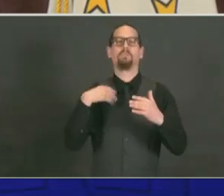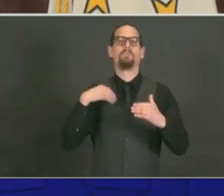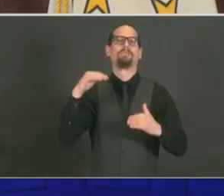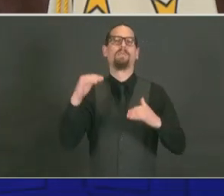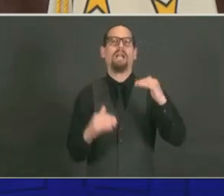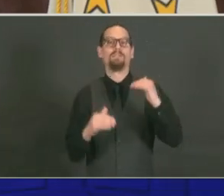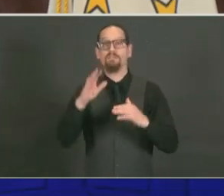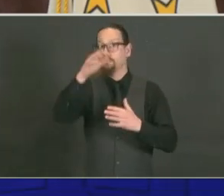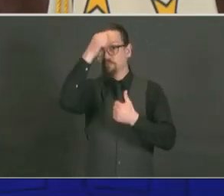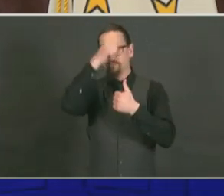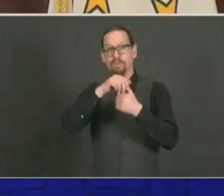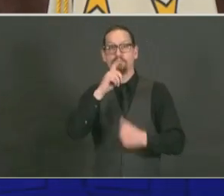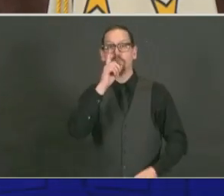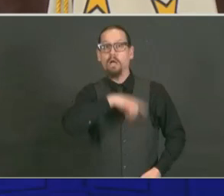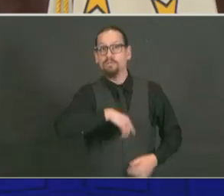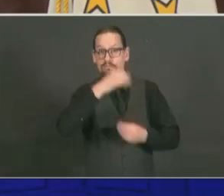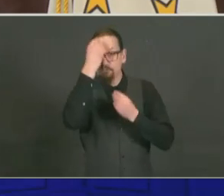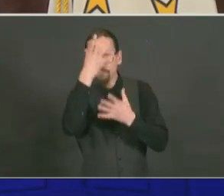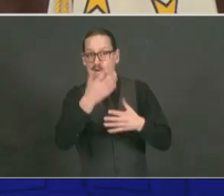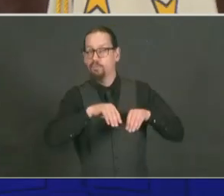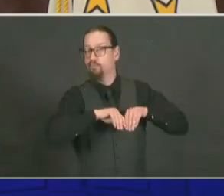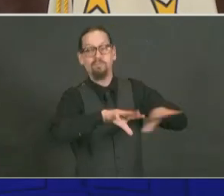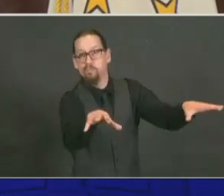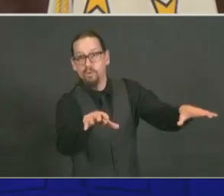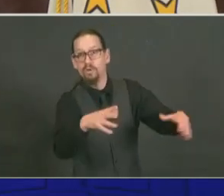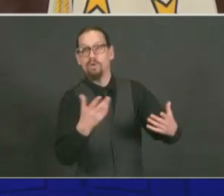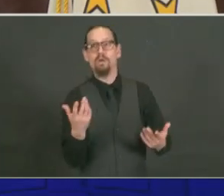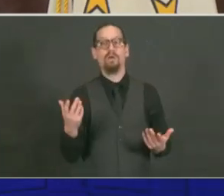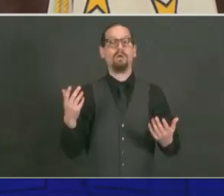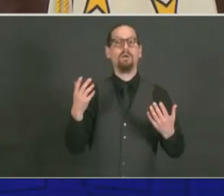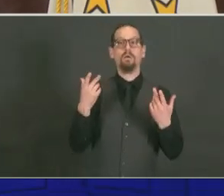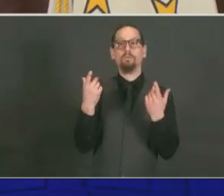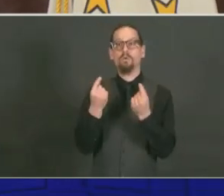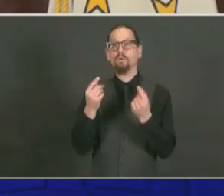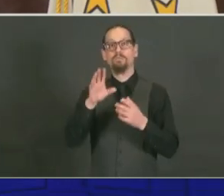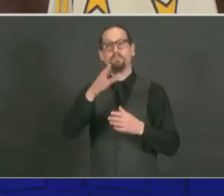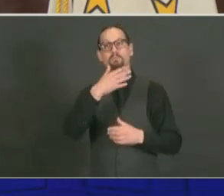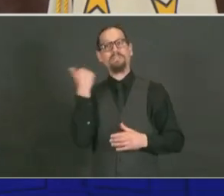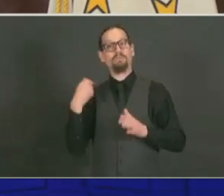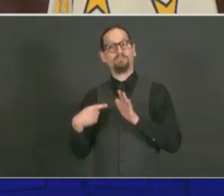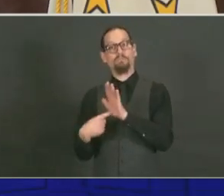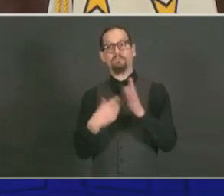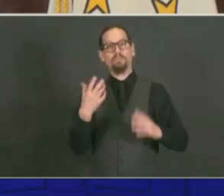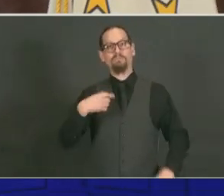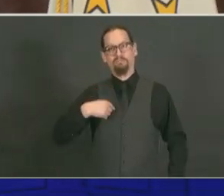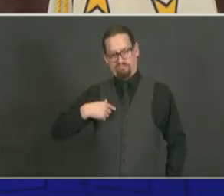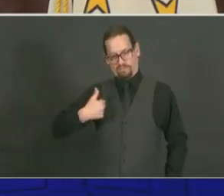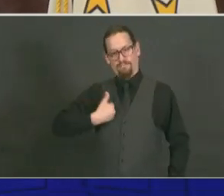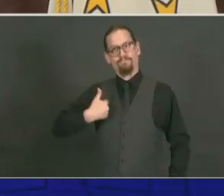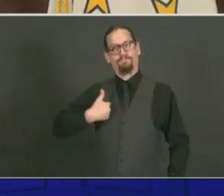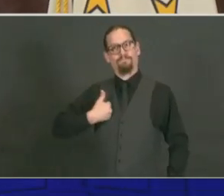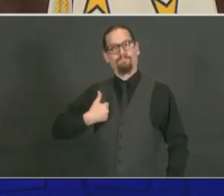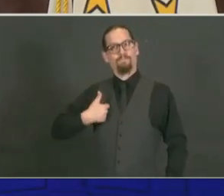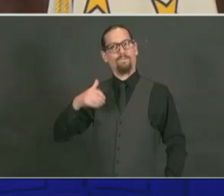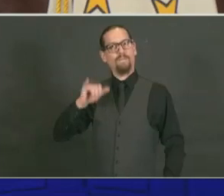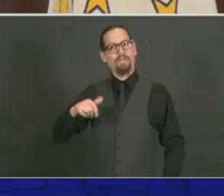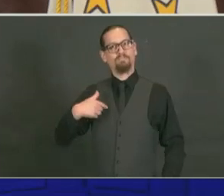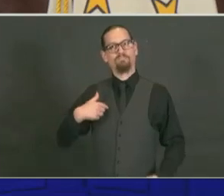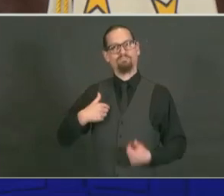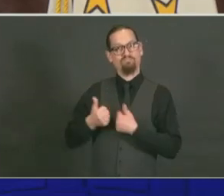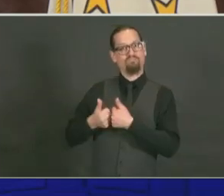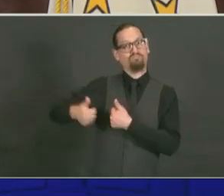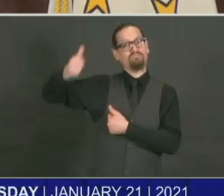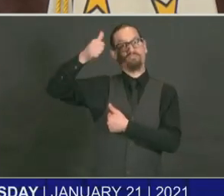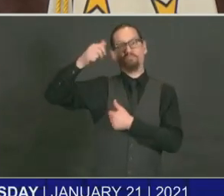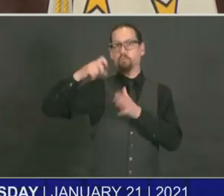can one give about getting the vaccine than to get it themselves. So I think Dr. Finale, others in the community have tried to make an example. I think